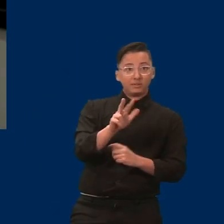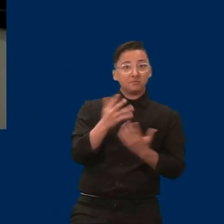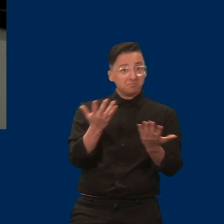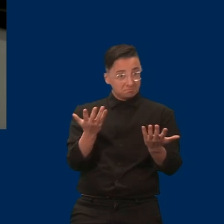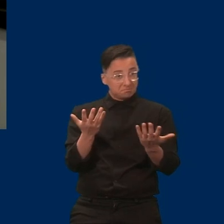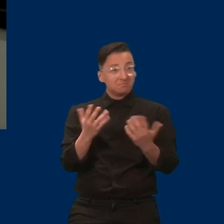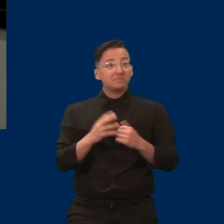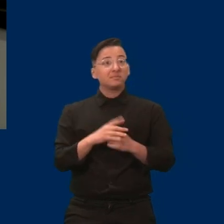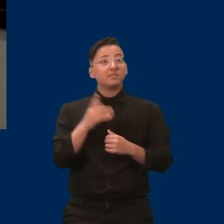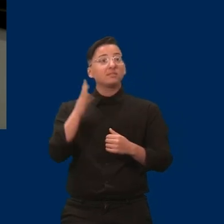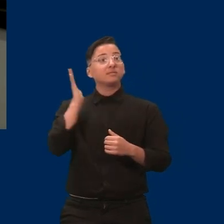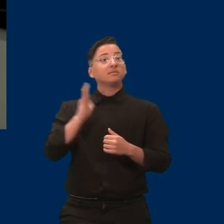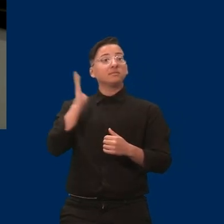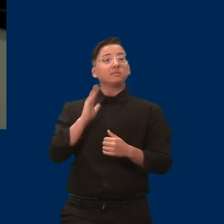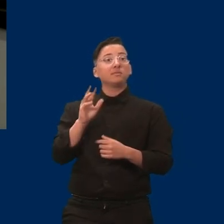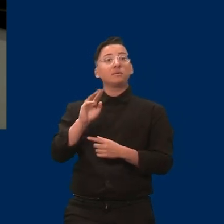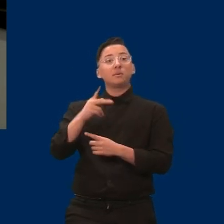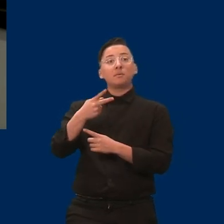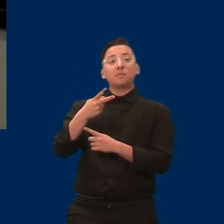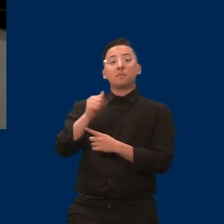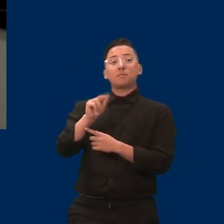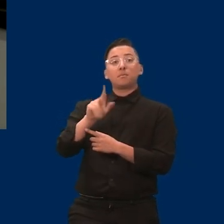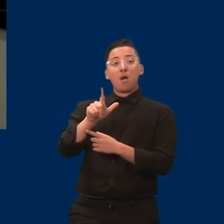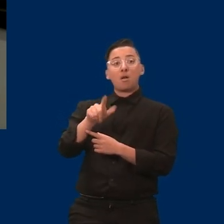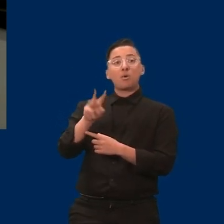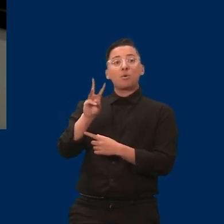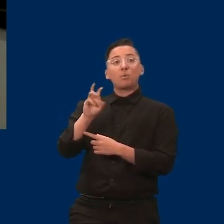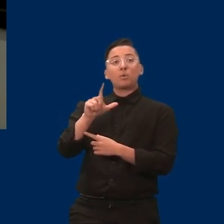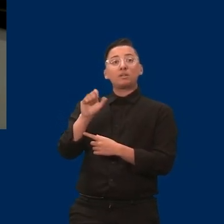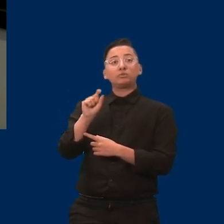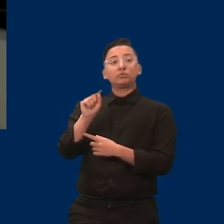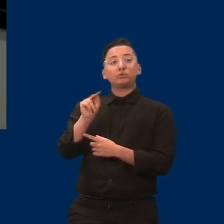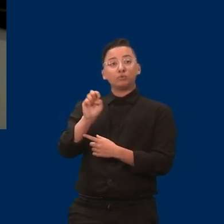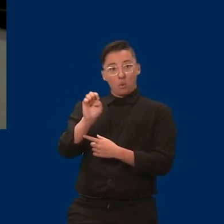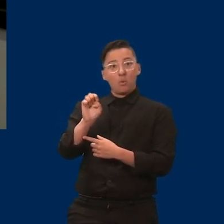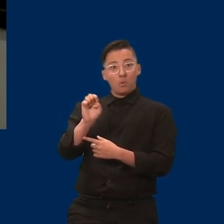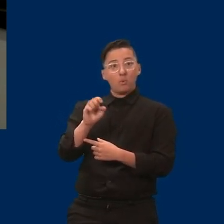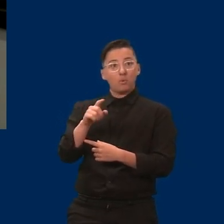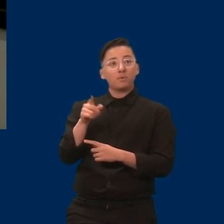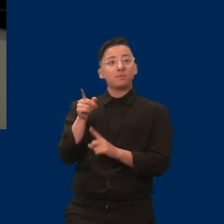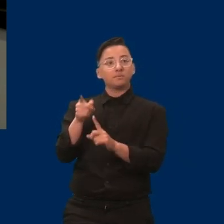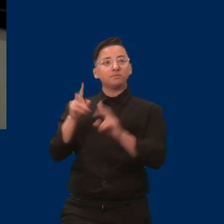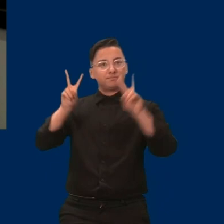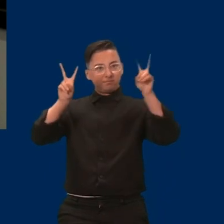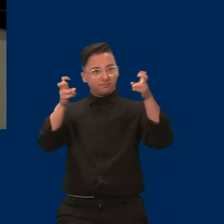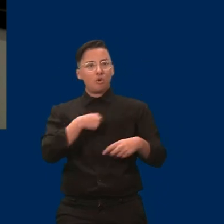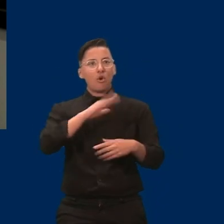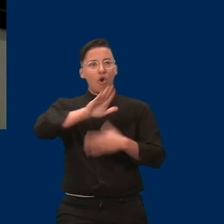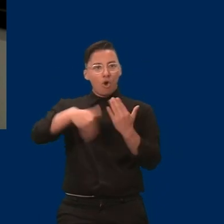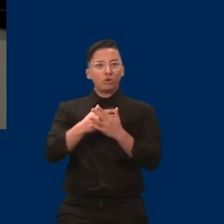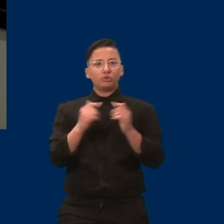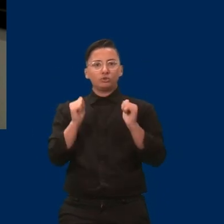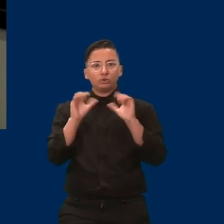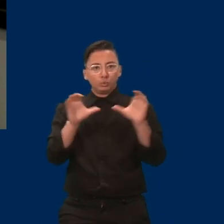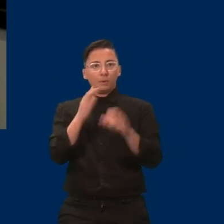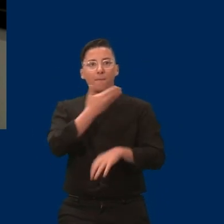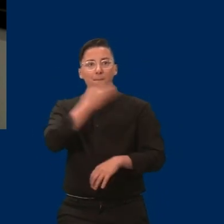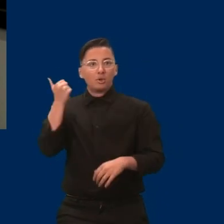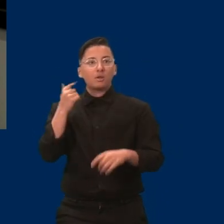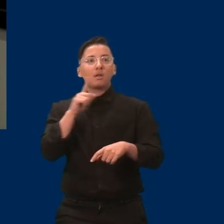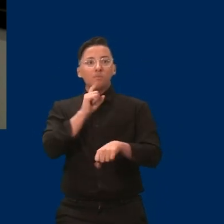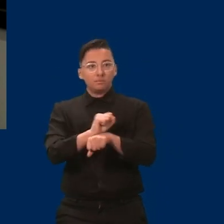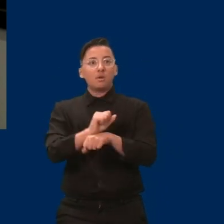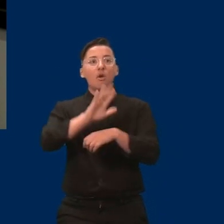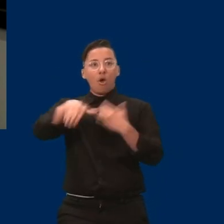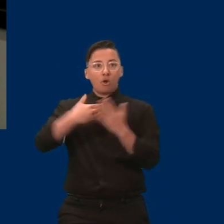Wellstone said we all do better when we all do better. We all means we all, right? We got to be inclusive about our conversations. I know as the incoming